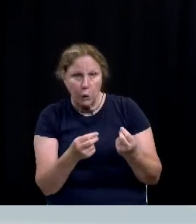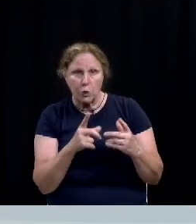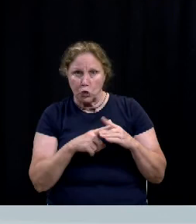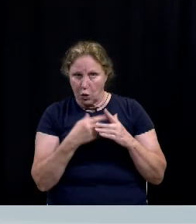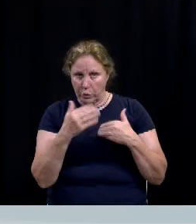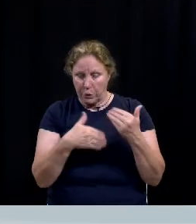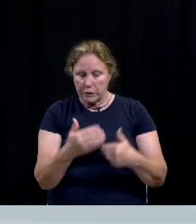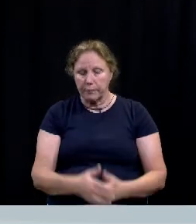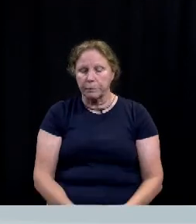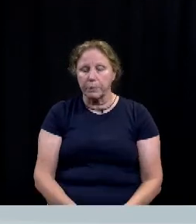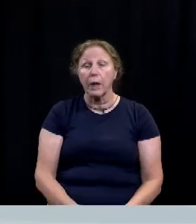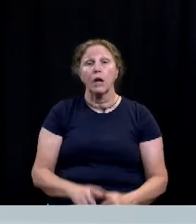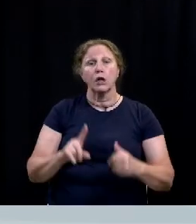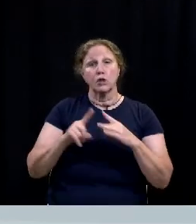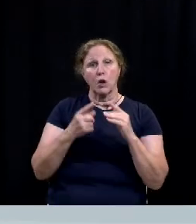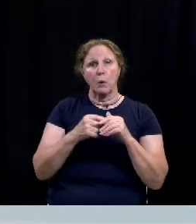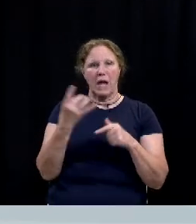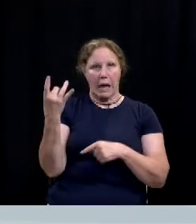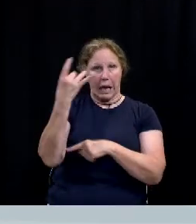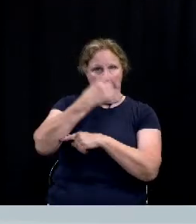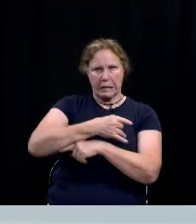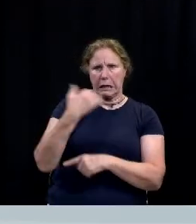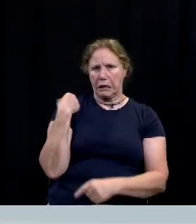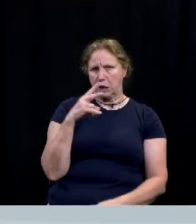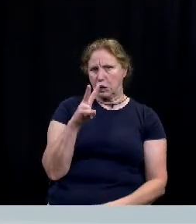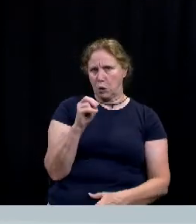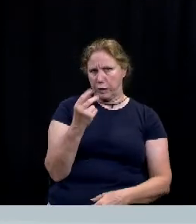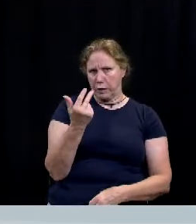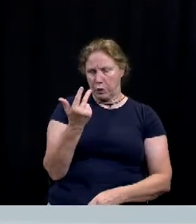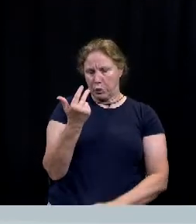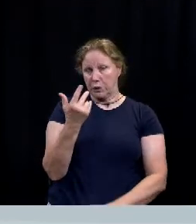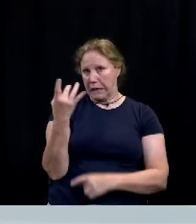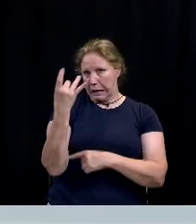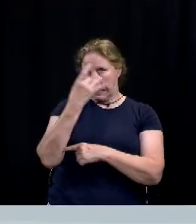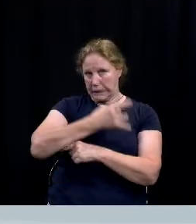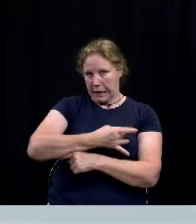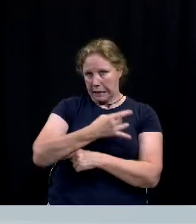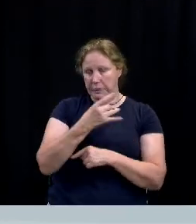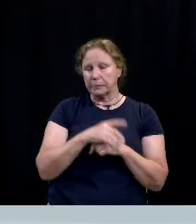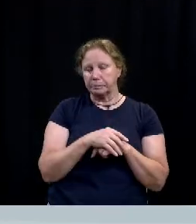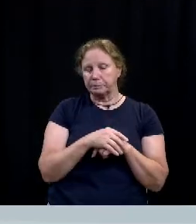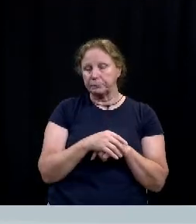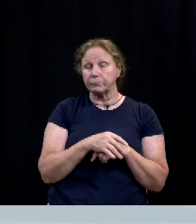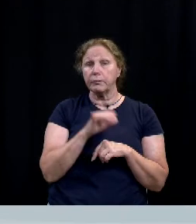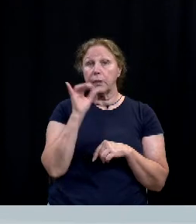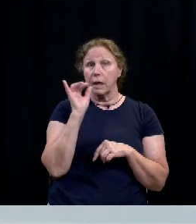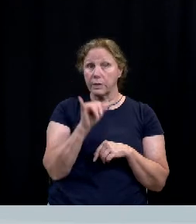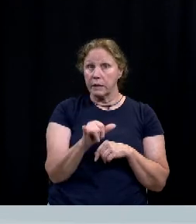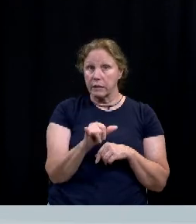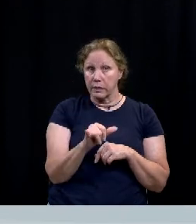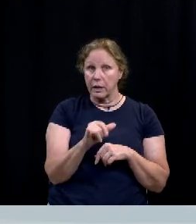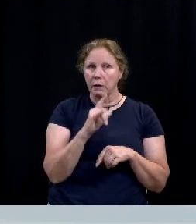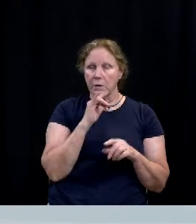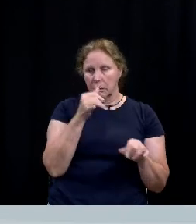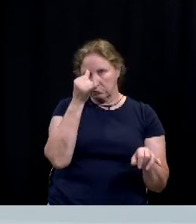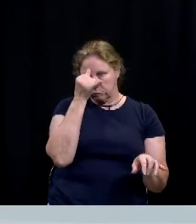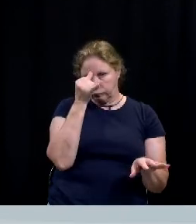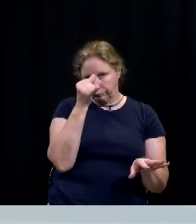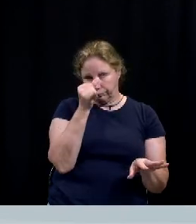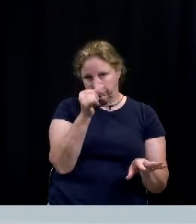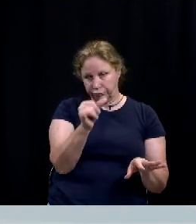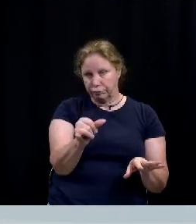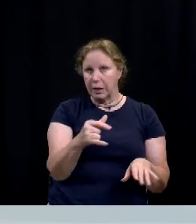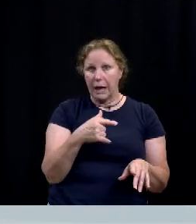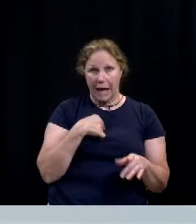and we started with an eight-day event back in 2013 and i tell you that was a long event i've done events for a